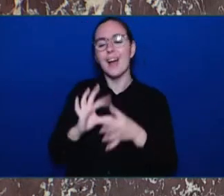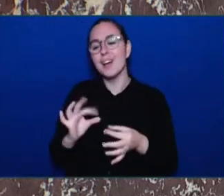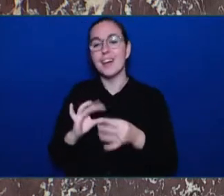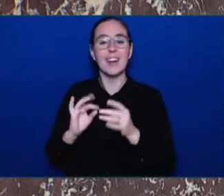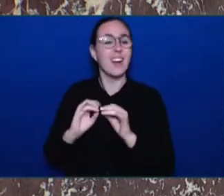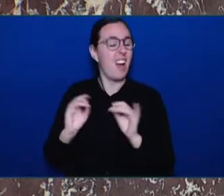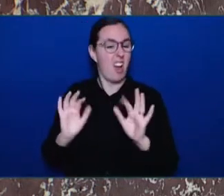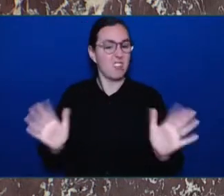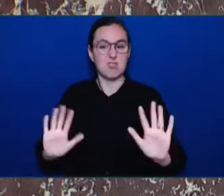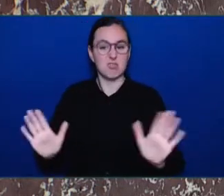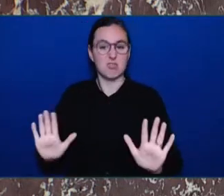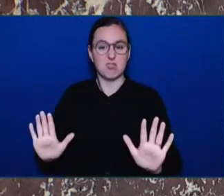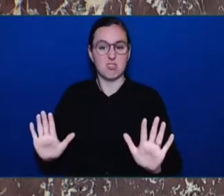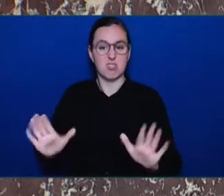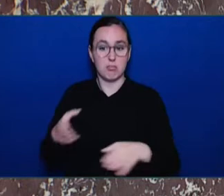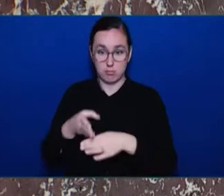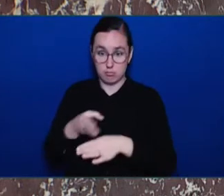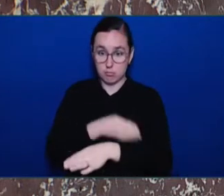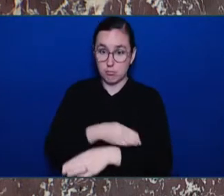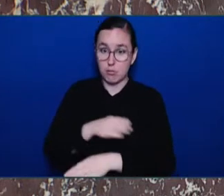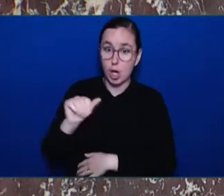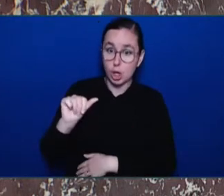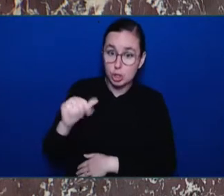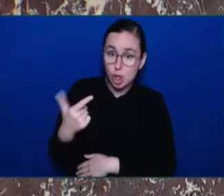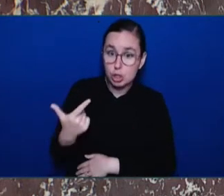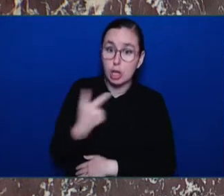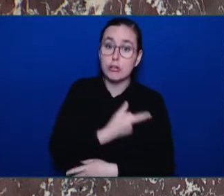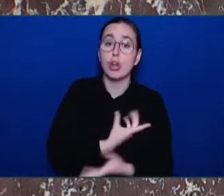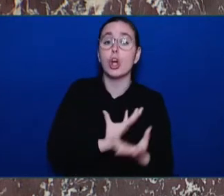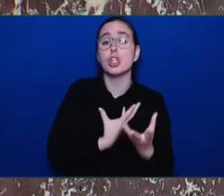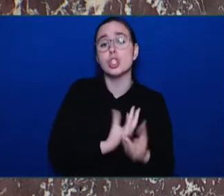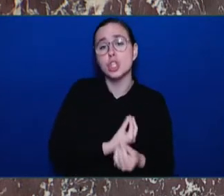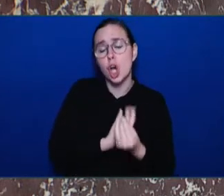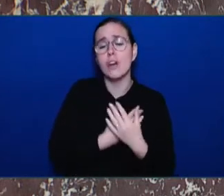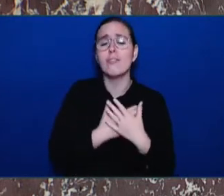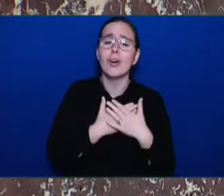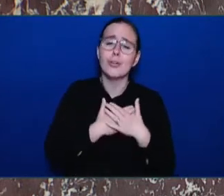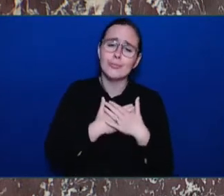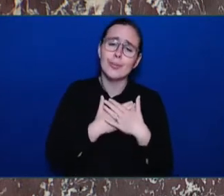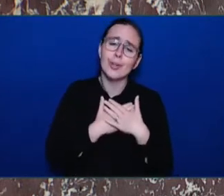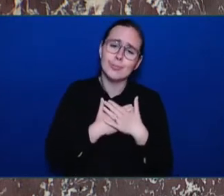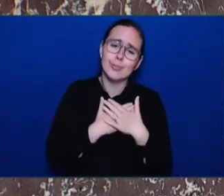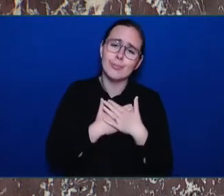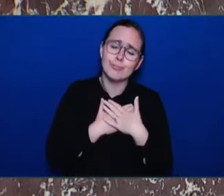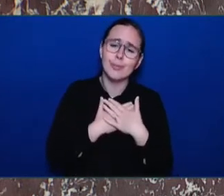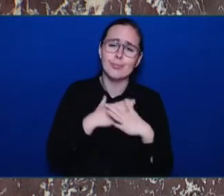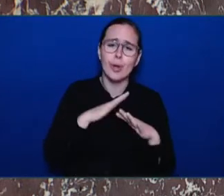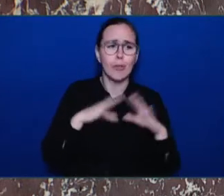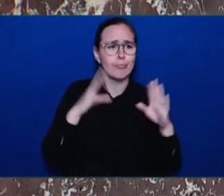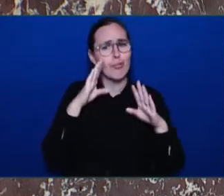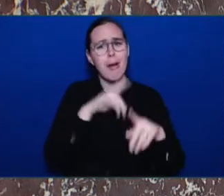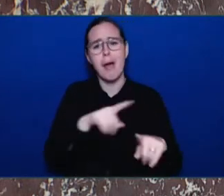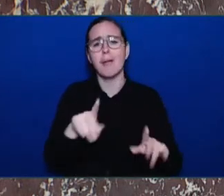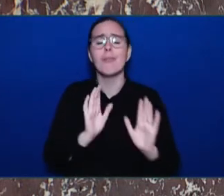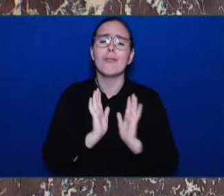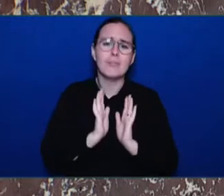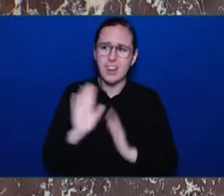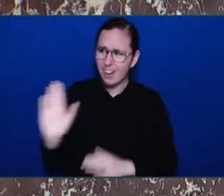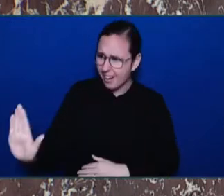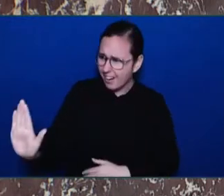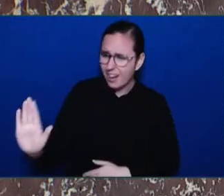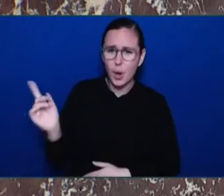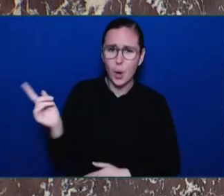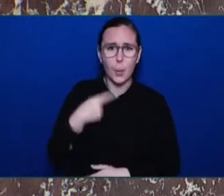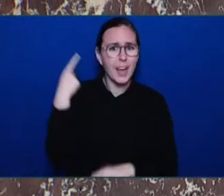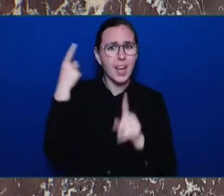releases of bumper stickers. We're with the public that want to feel safe in their own communities or their own homes. When is this Attorney General going to take actual, meaningful,